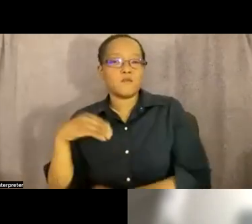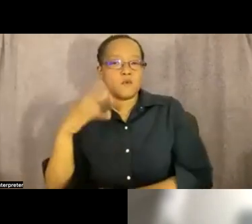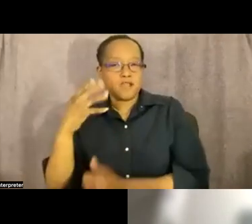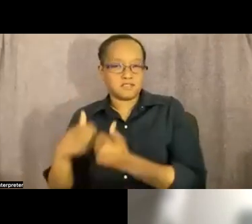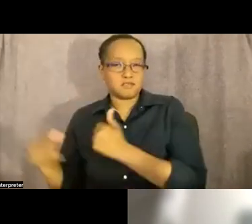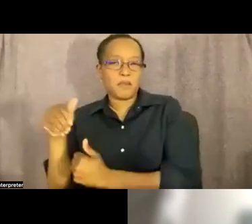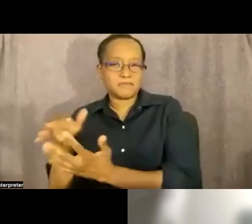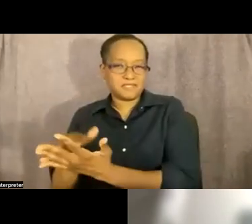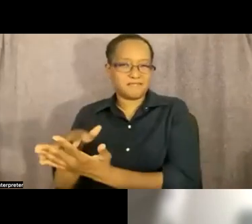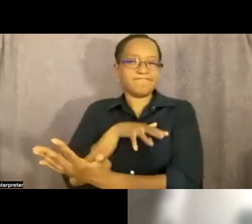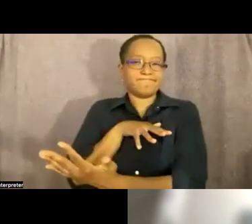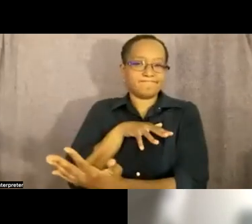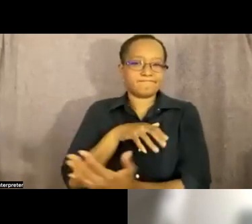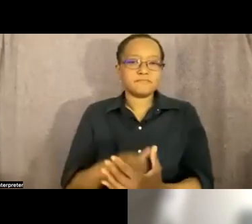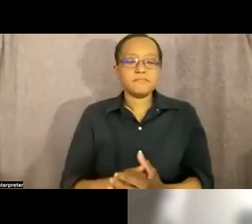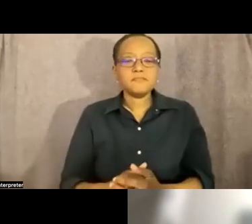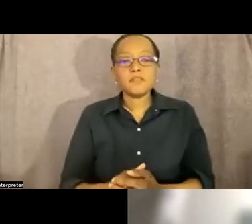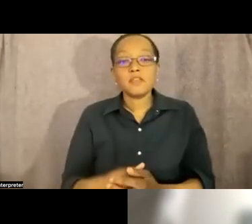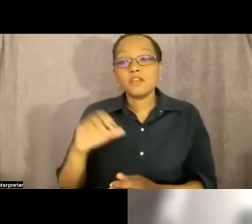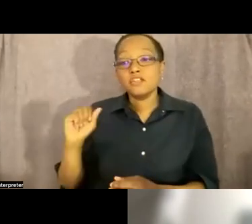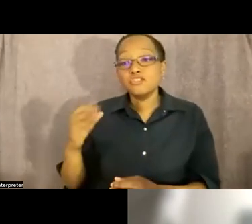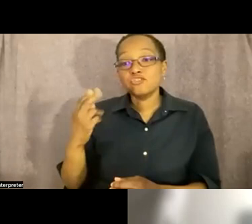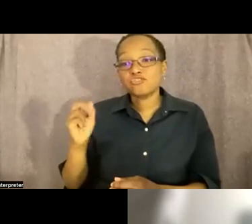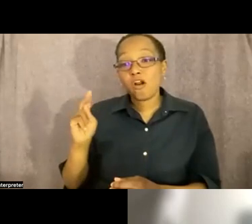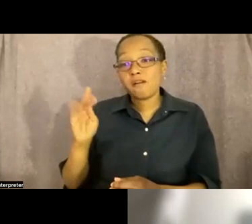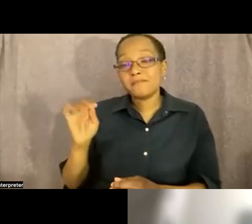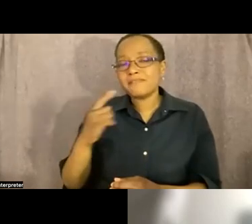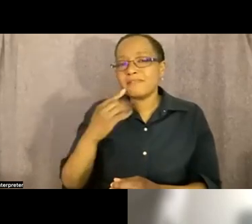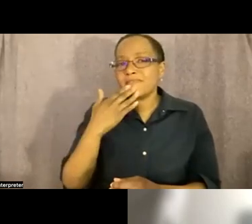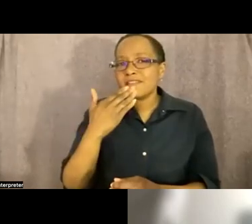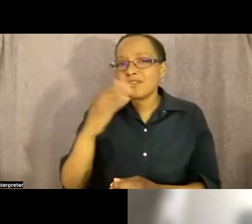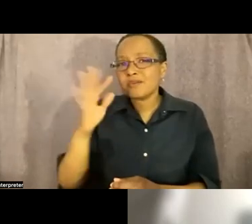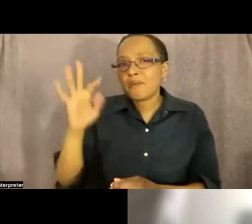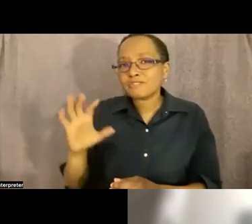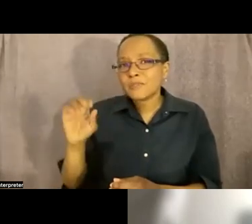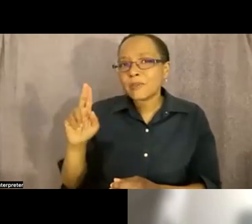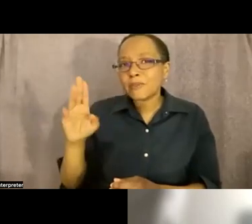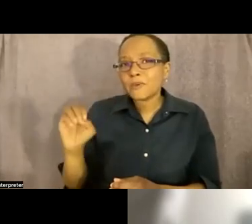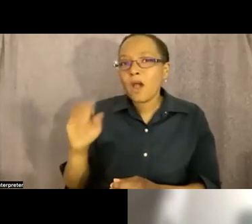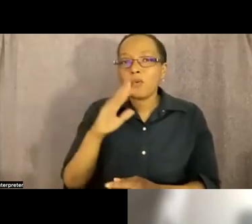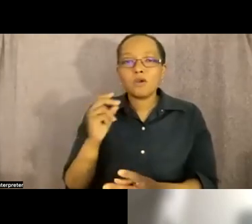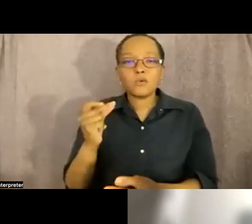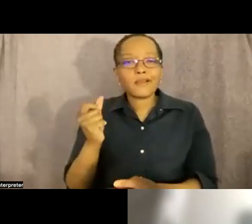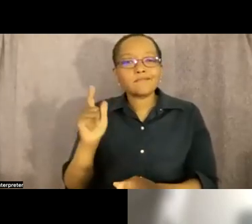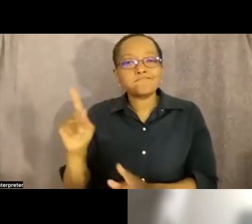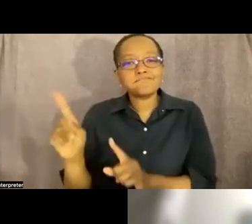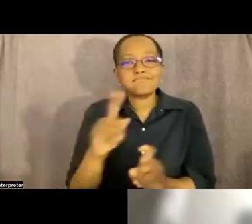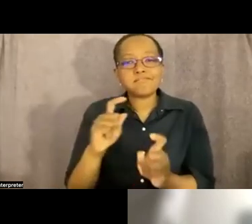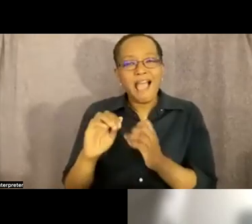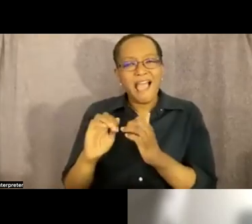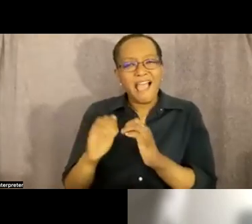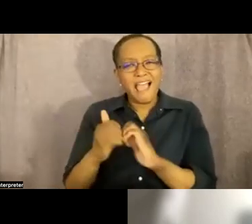thank you pastor q um i wanted to go quick fire around and ask people how can people take action